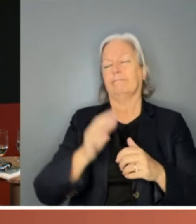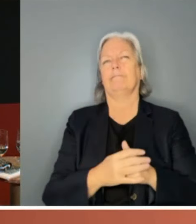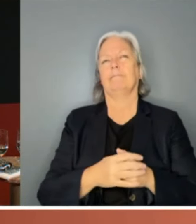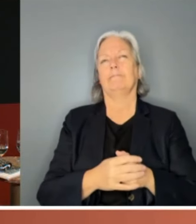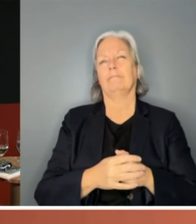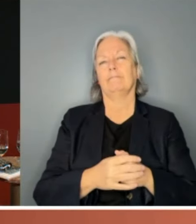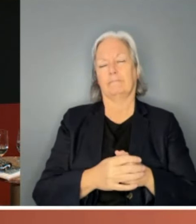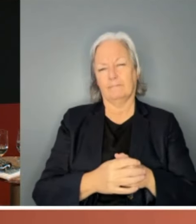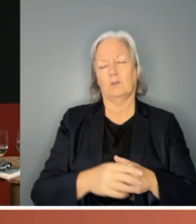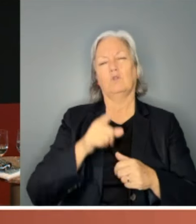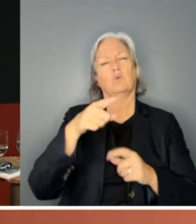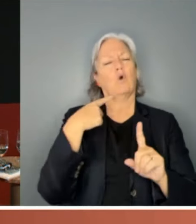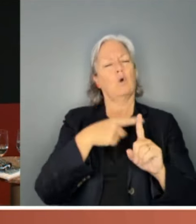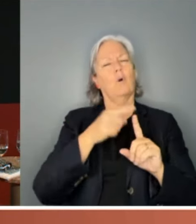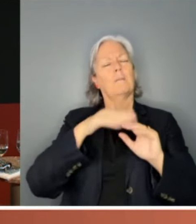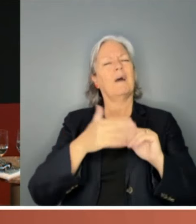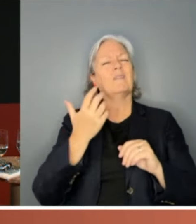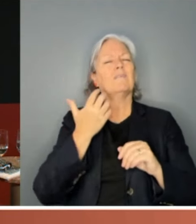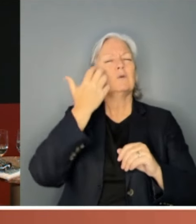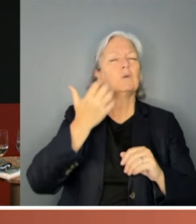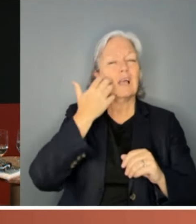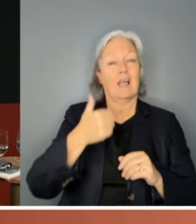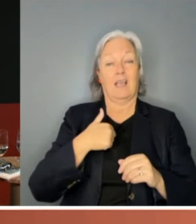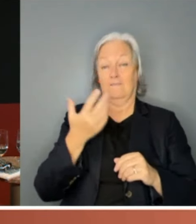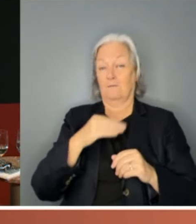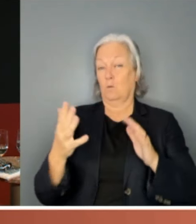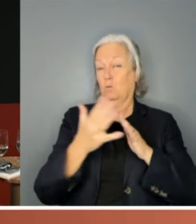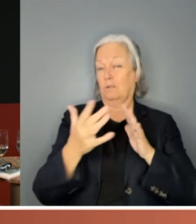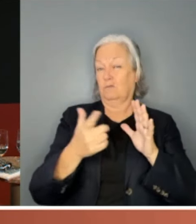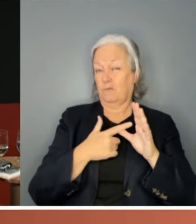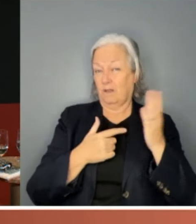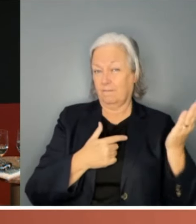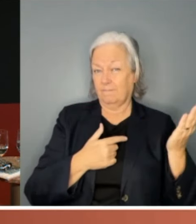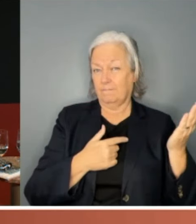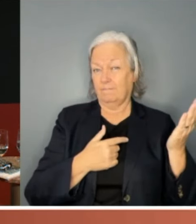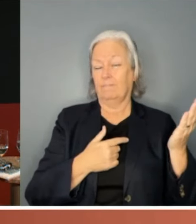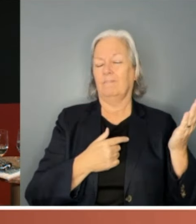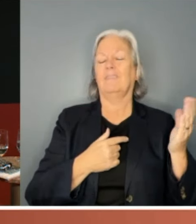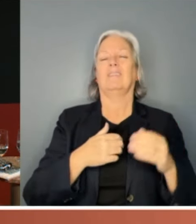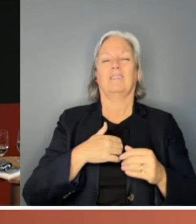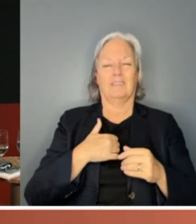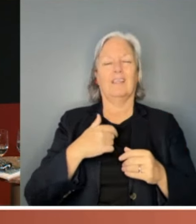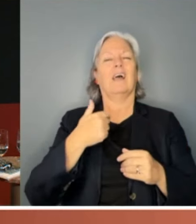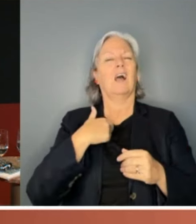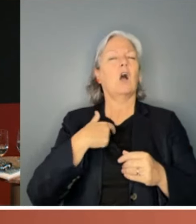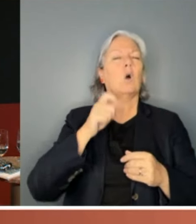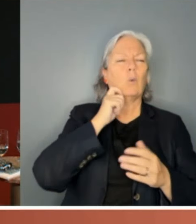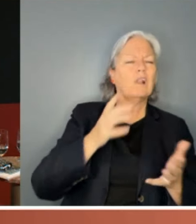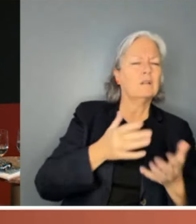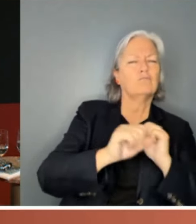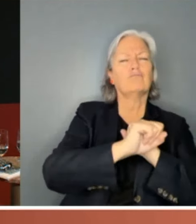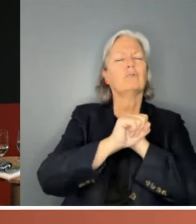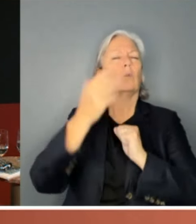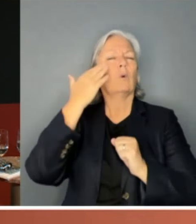optimistic about the future. I'm from Western Australia and I actively promote women. I have a significant